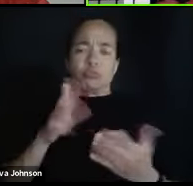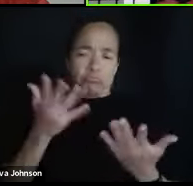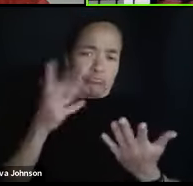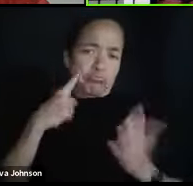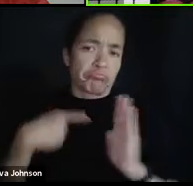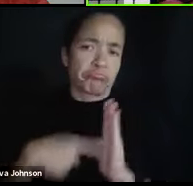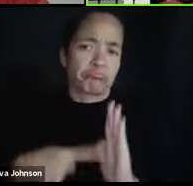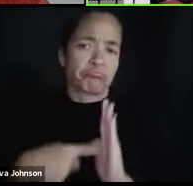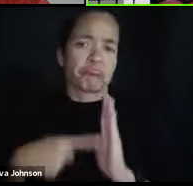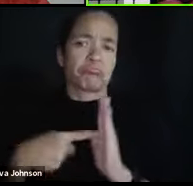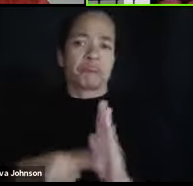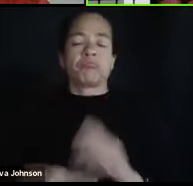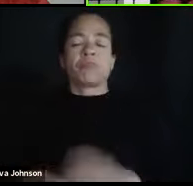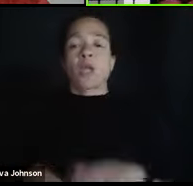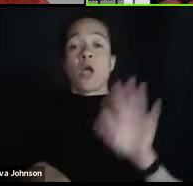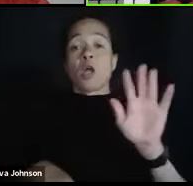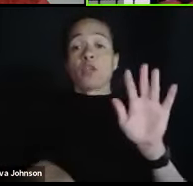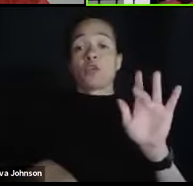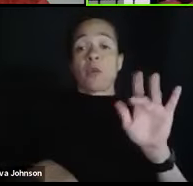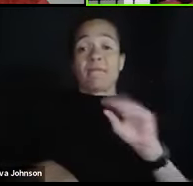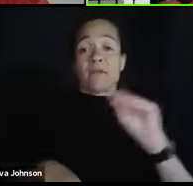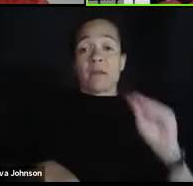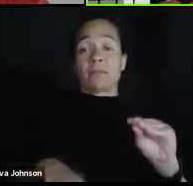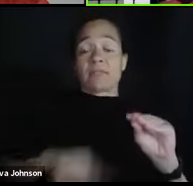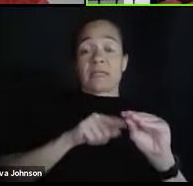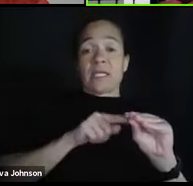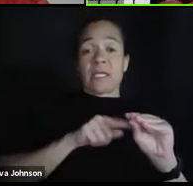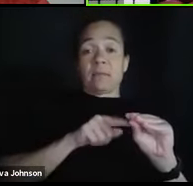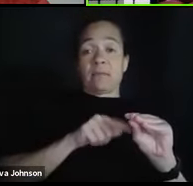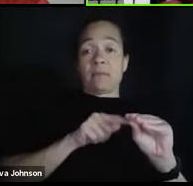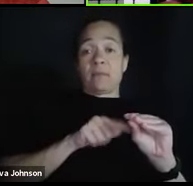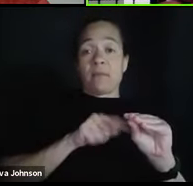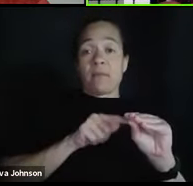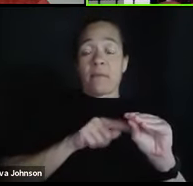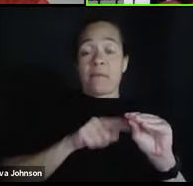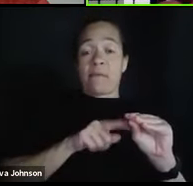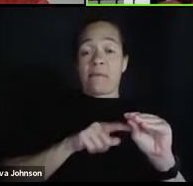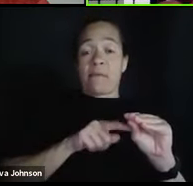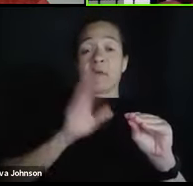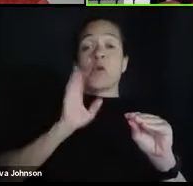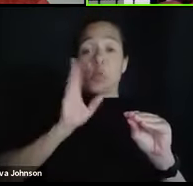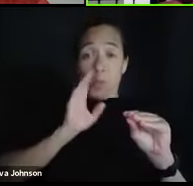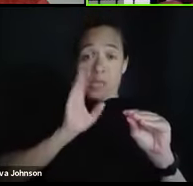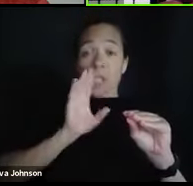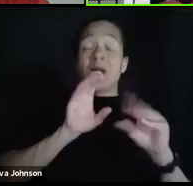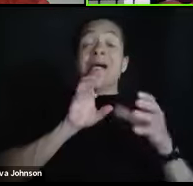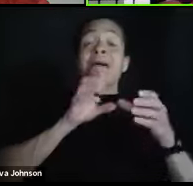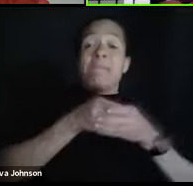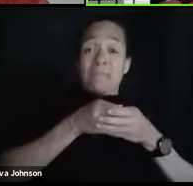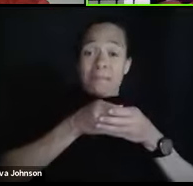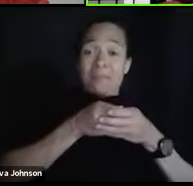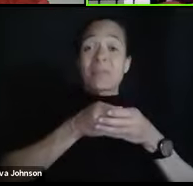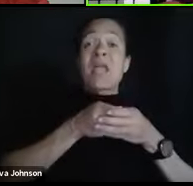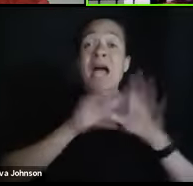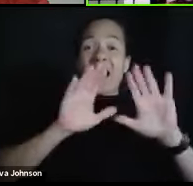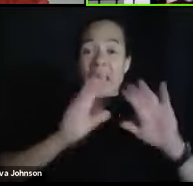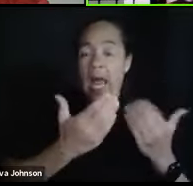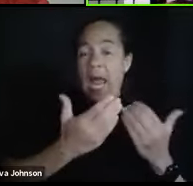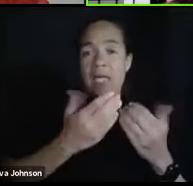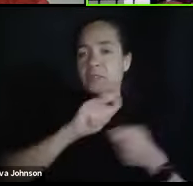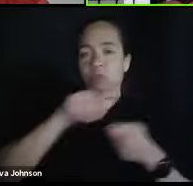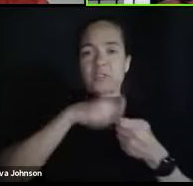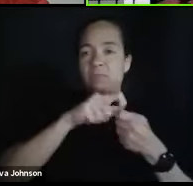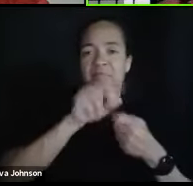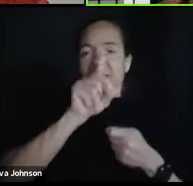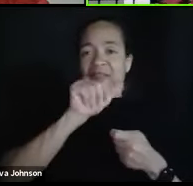25% of that 400 will have class at any one particular day. So, that's 100